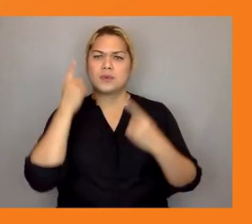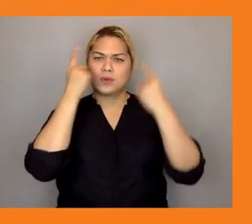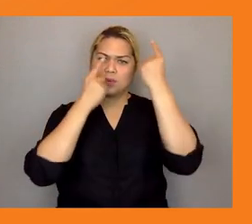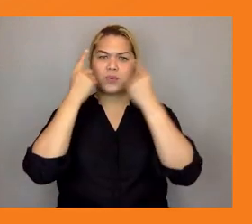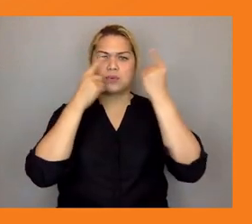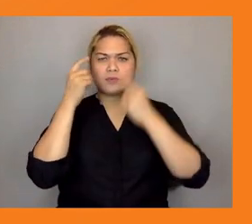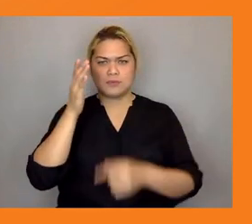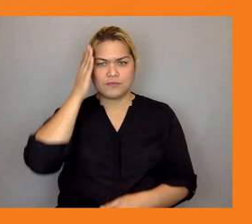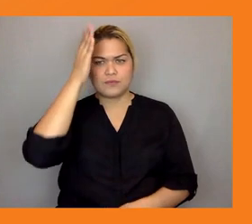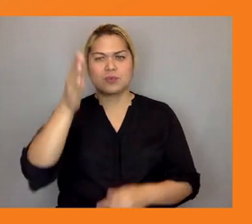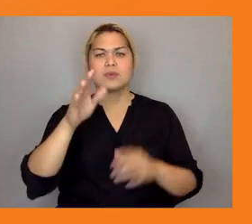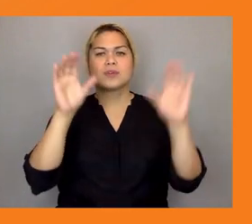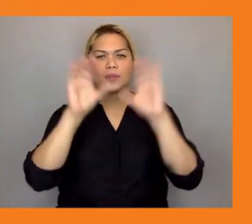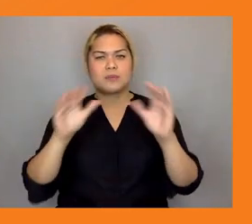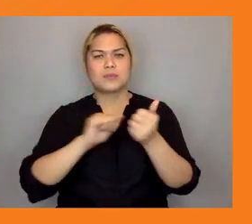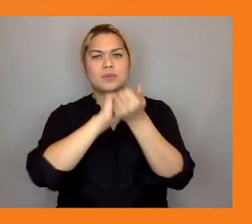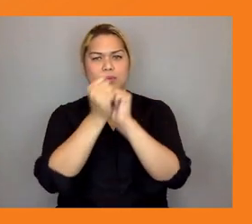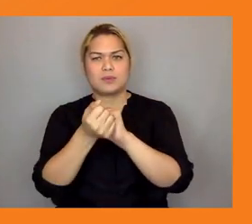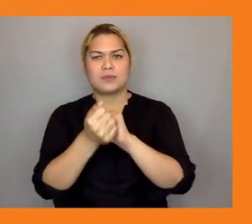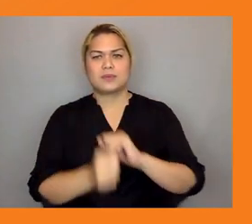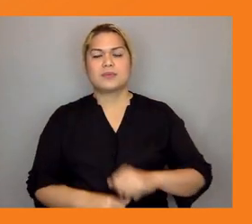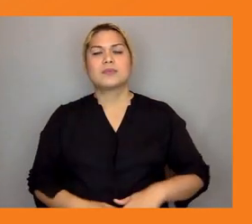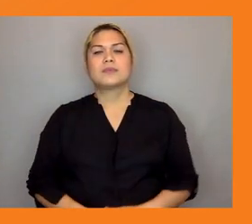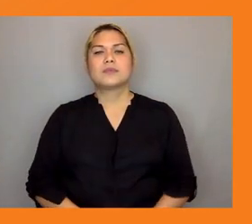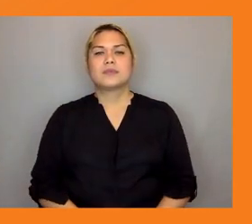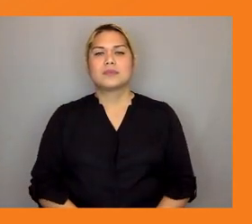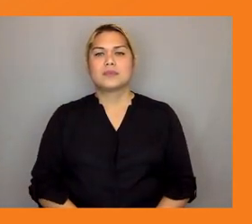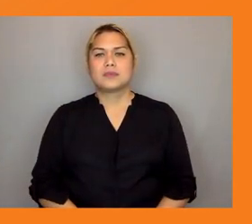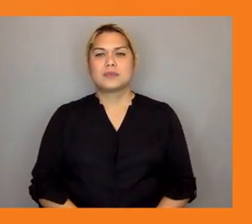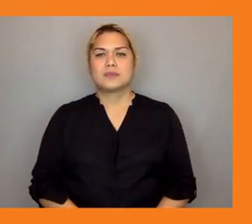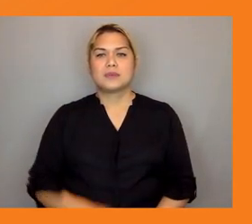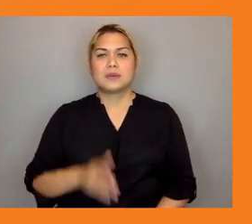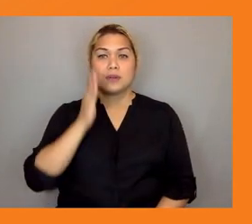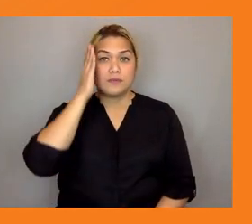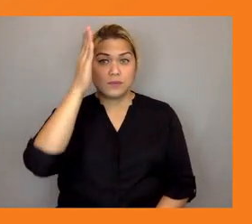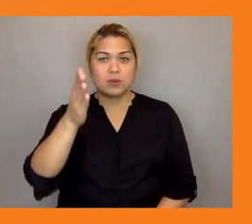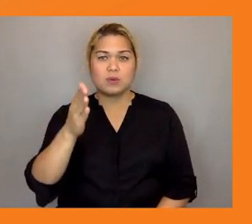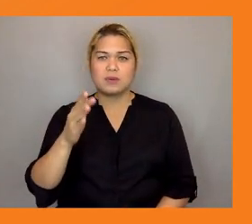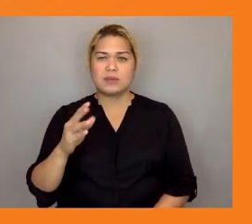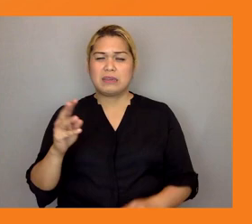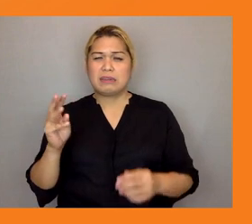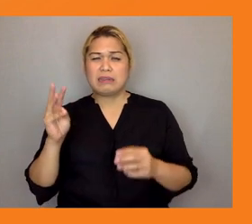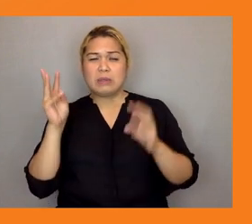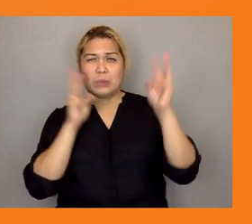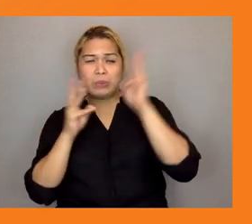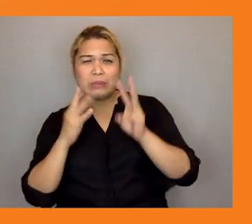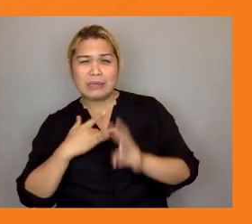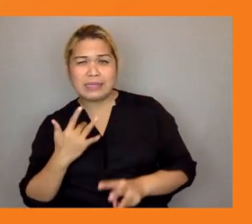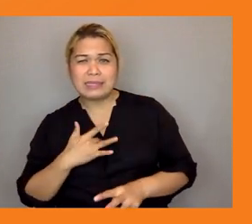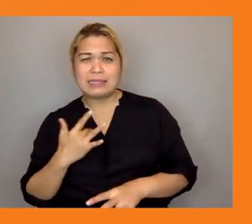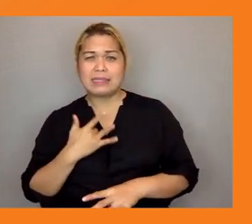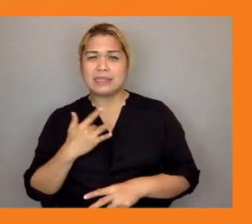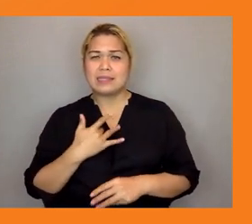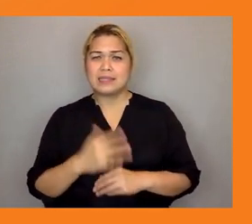their future um especially it gives them some anxiety uh related to whether whether or not they will survive in the future um